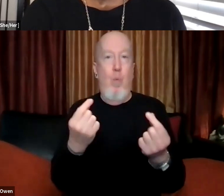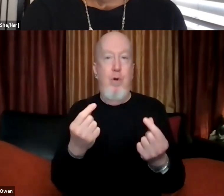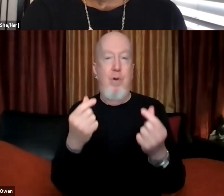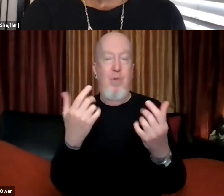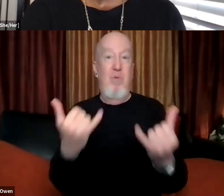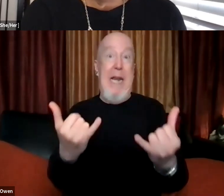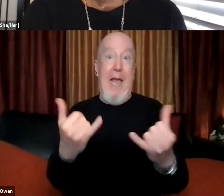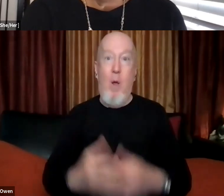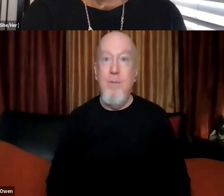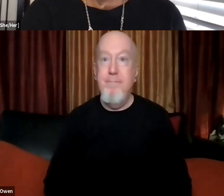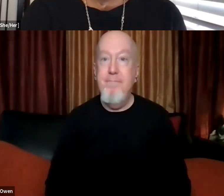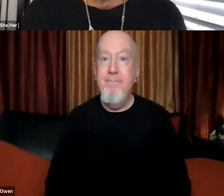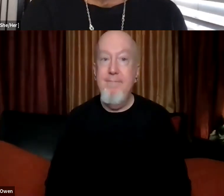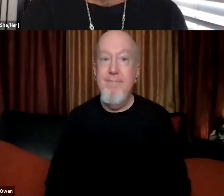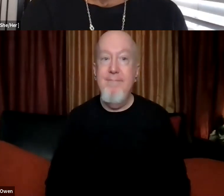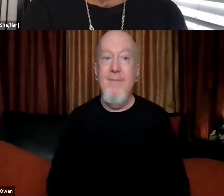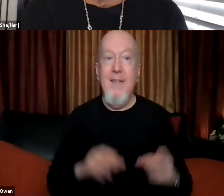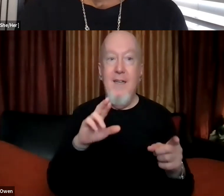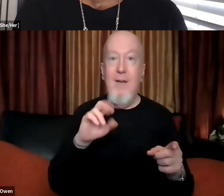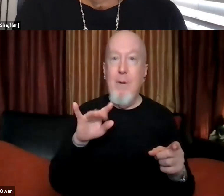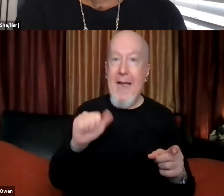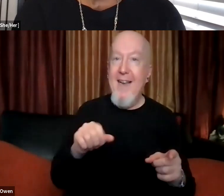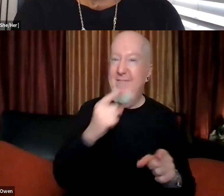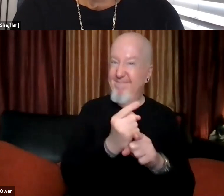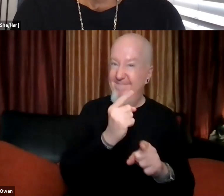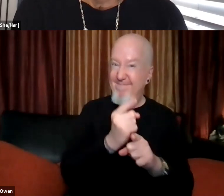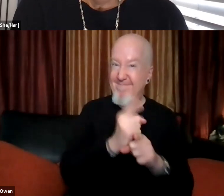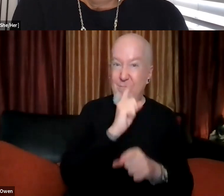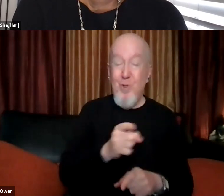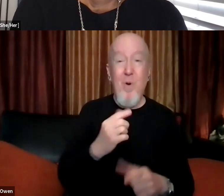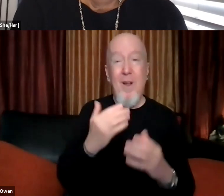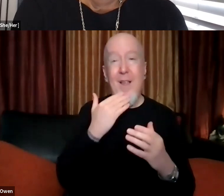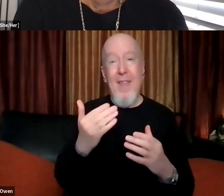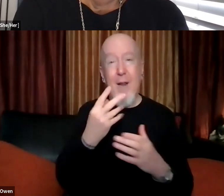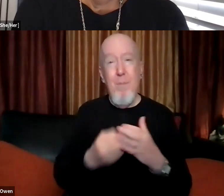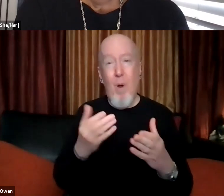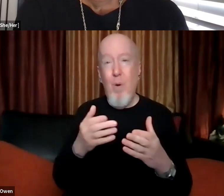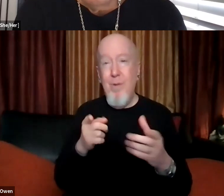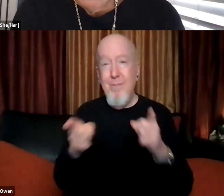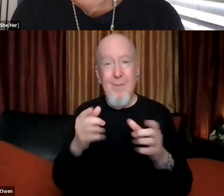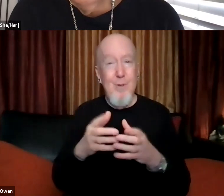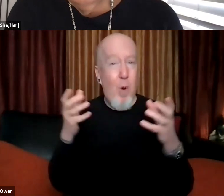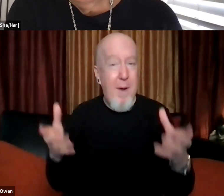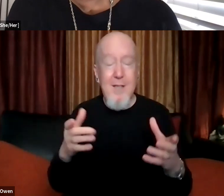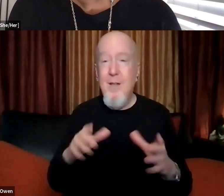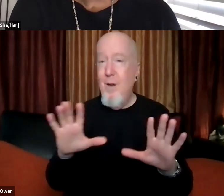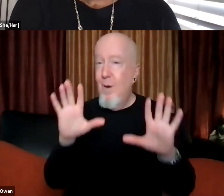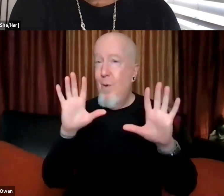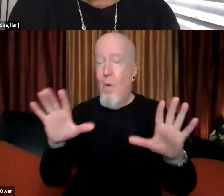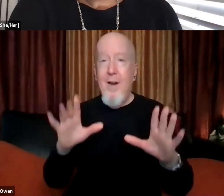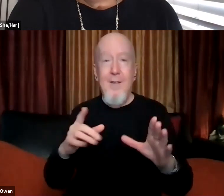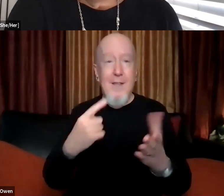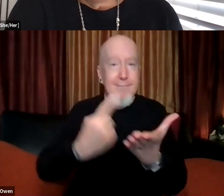Yeah, very true. Well, uh, thank you both so much for this great conversation today,